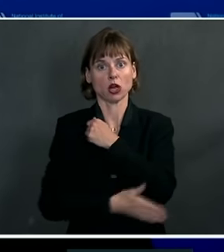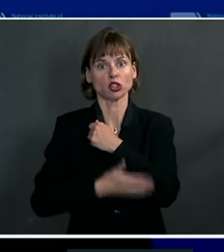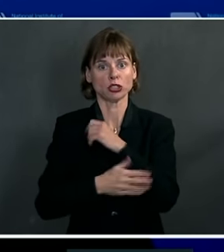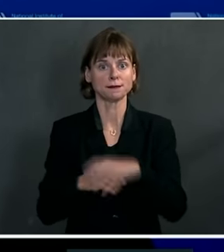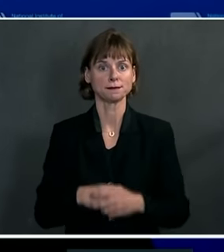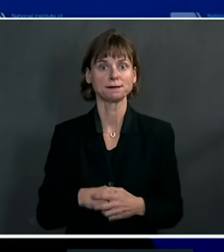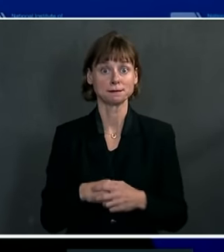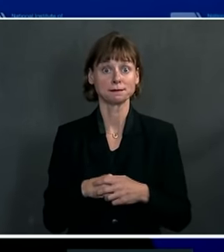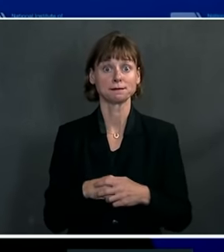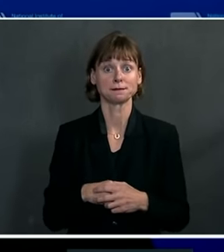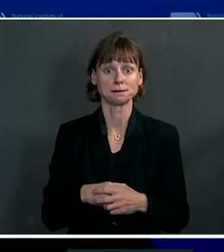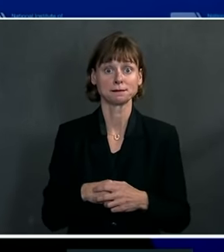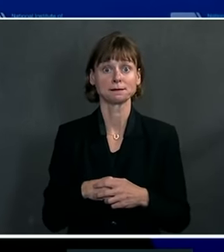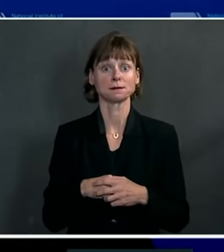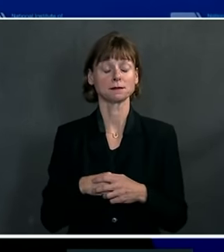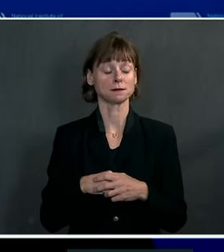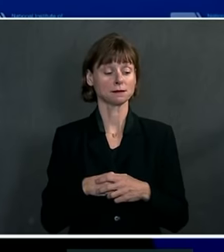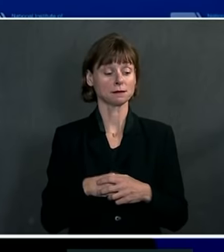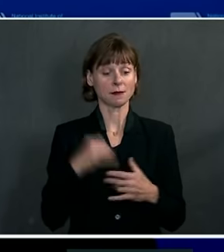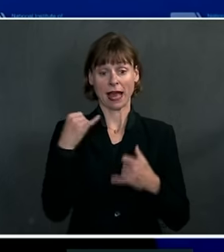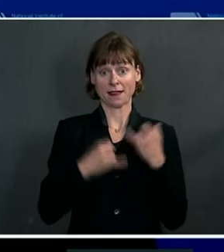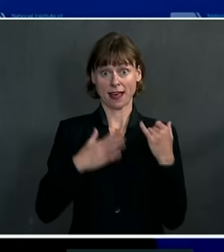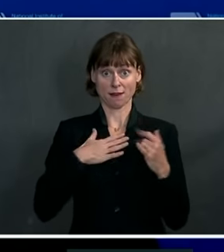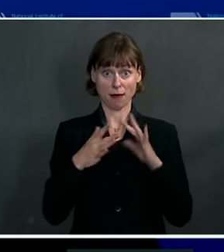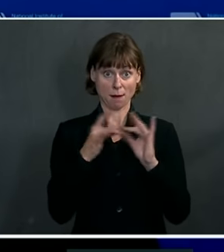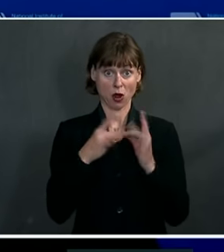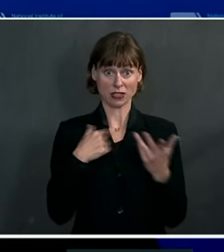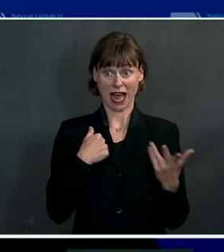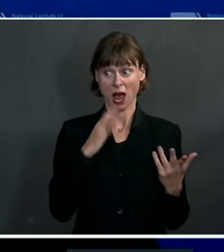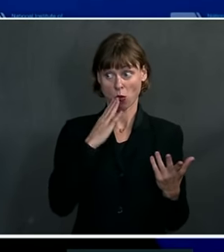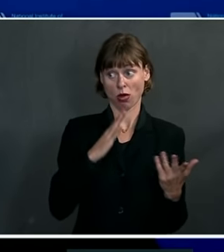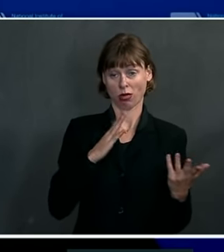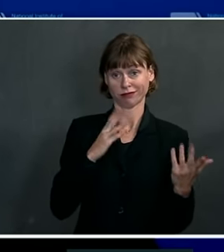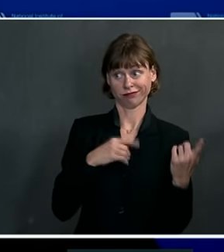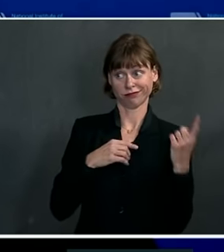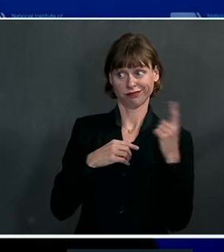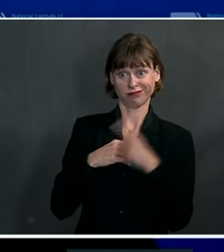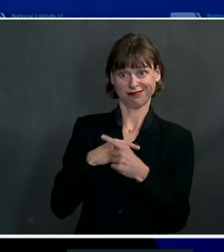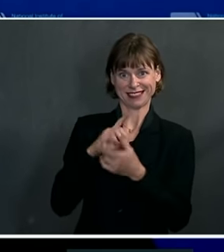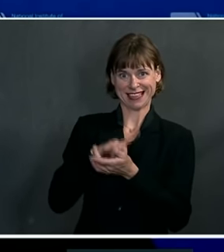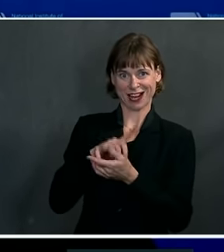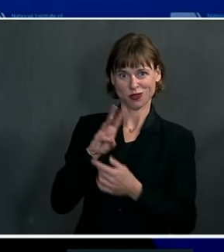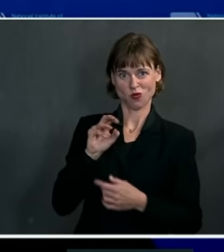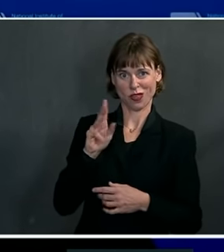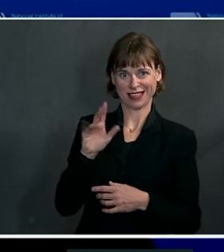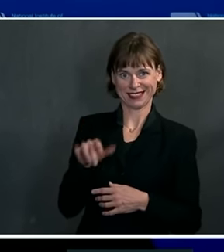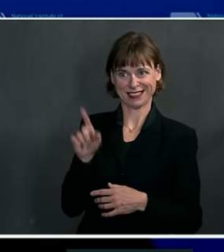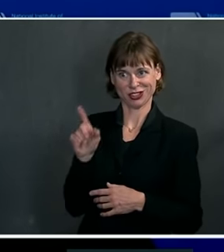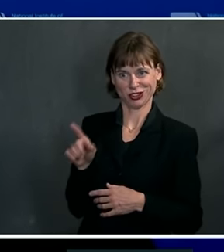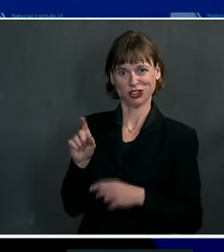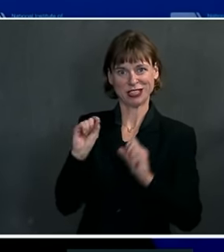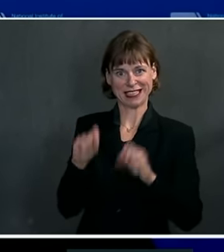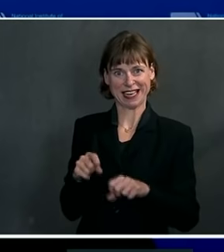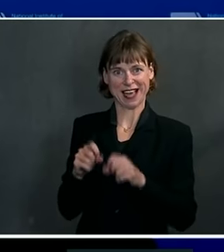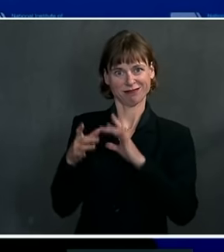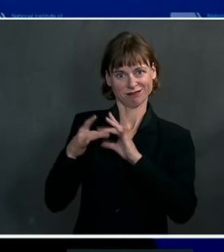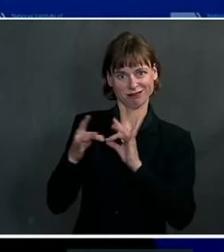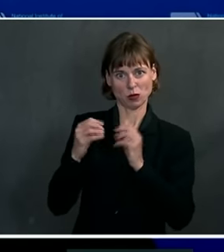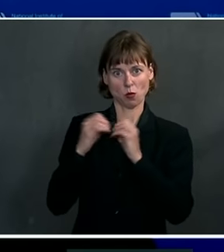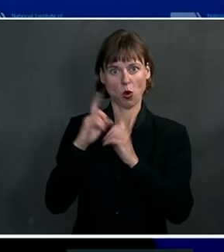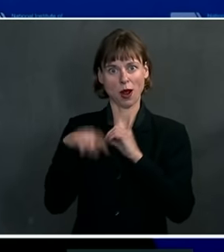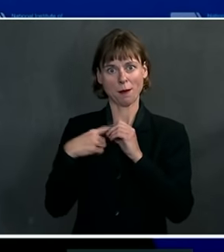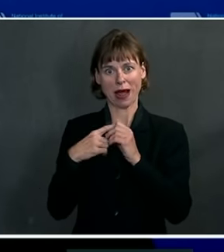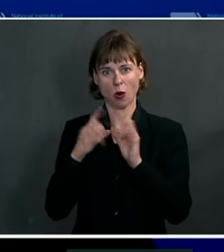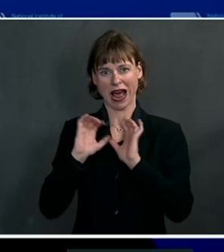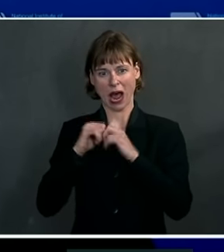end of my remarks, I'll leave it to, in a moment, to Dr. Walensky to talk a bit about what we're doing from a